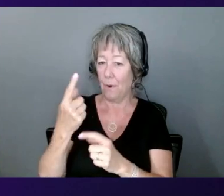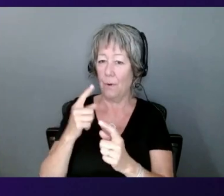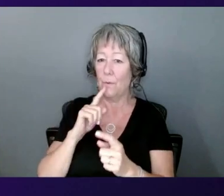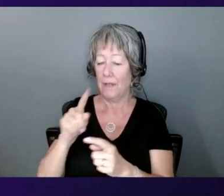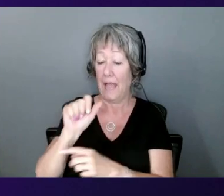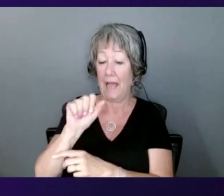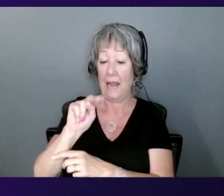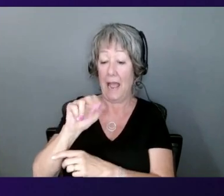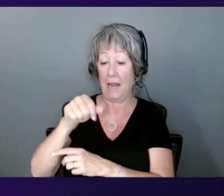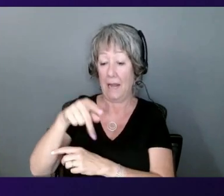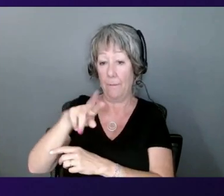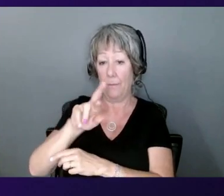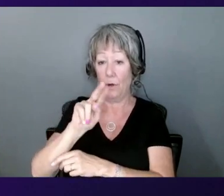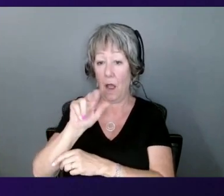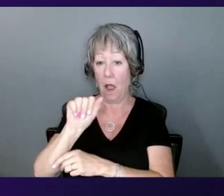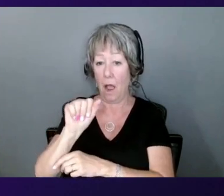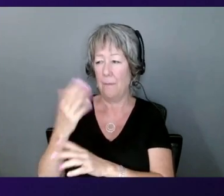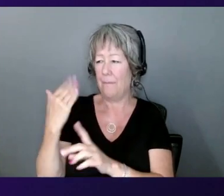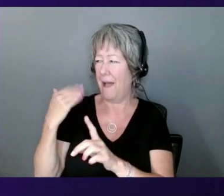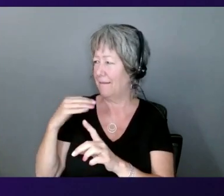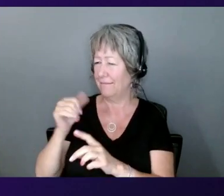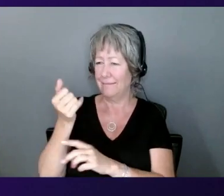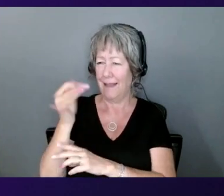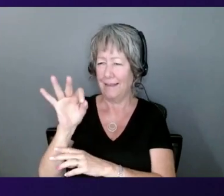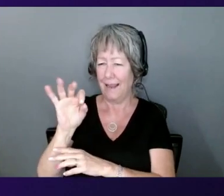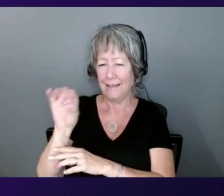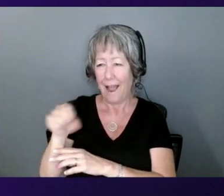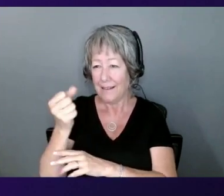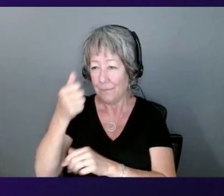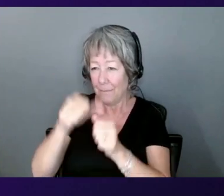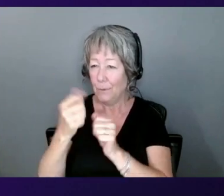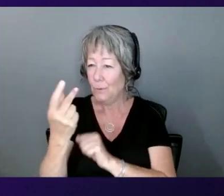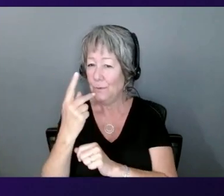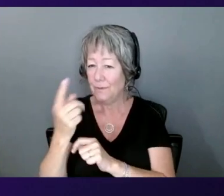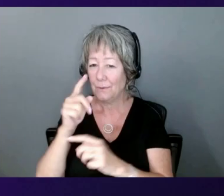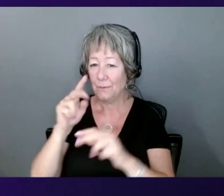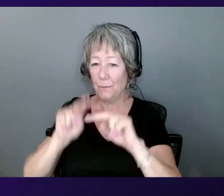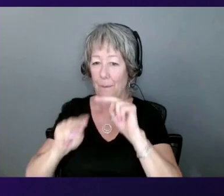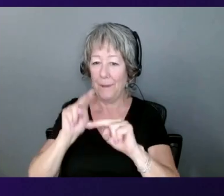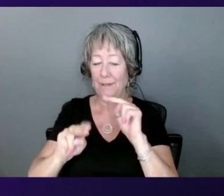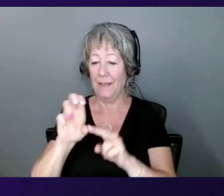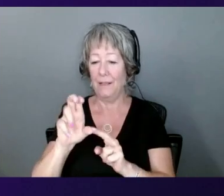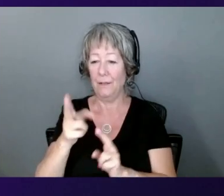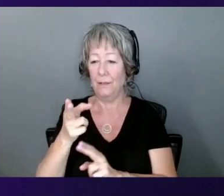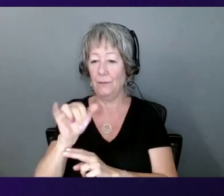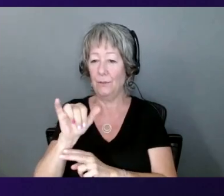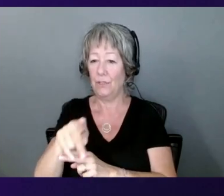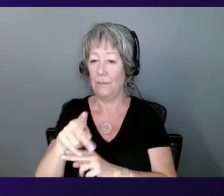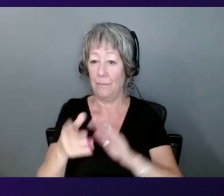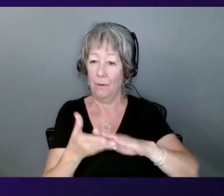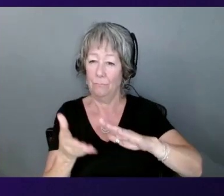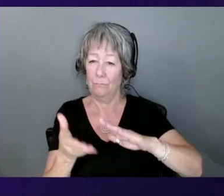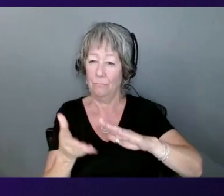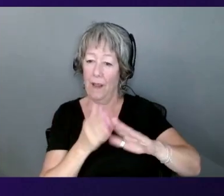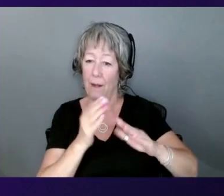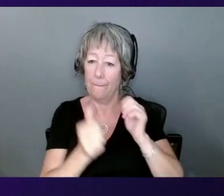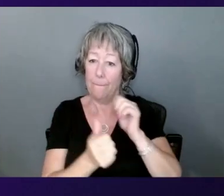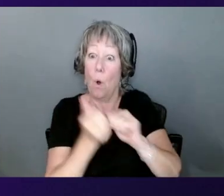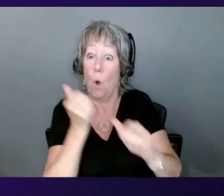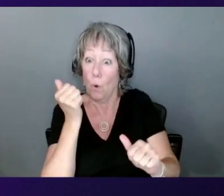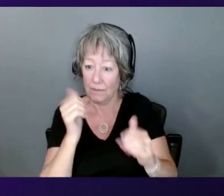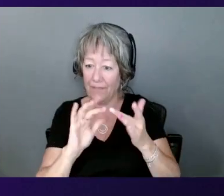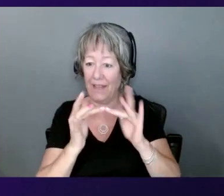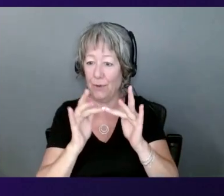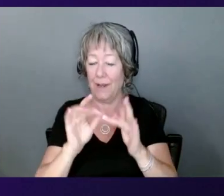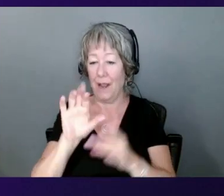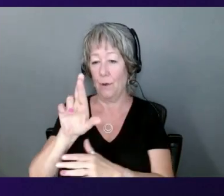company and semiconductors back in the 90s. Remember, we were building all the chip that powered most of the routers of the internet in the 90s and 2000s.